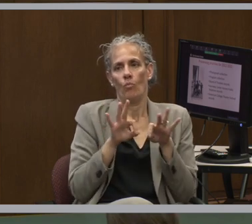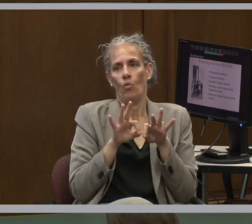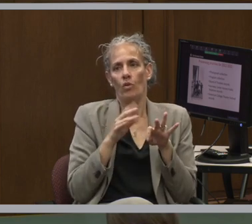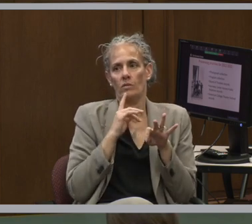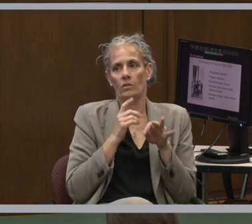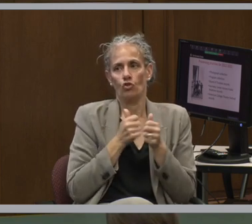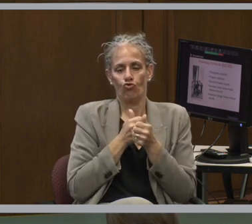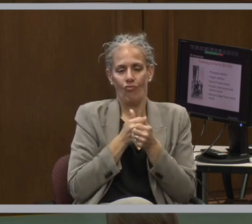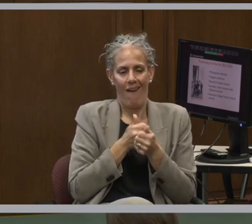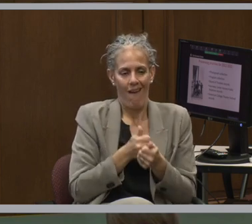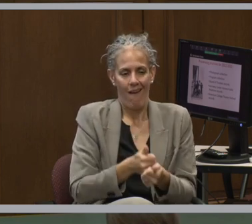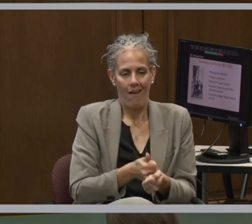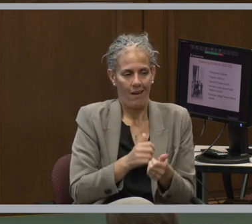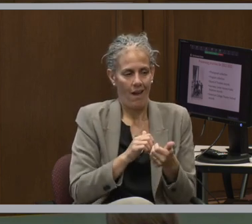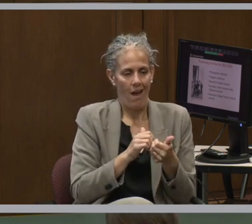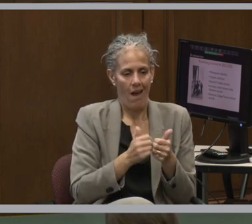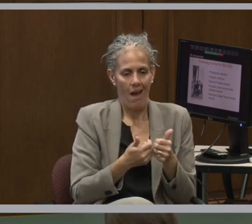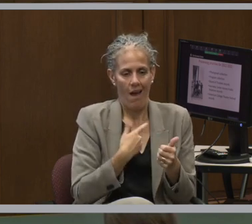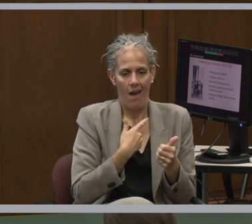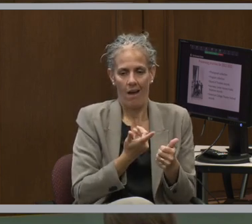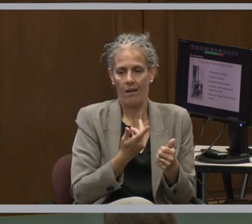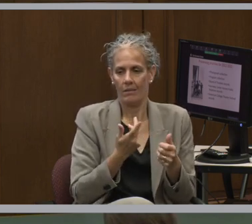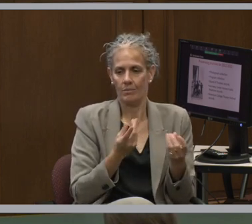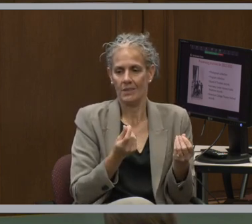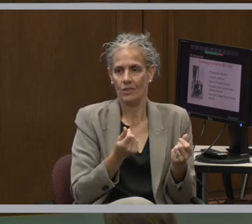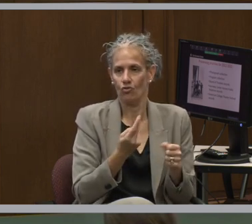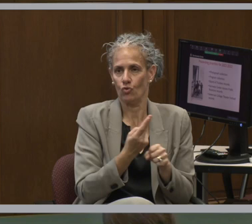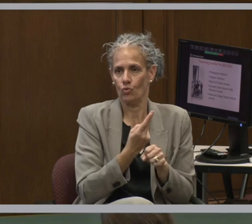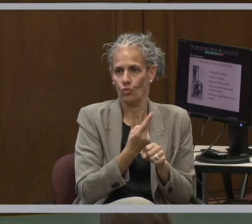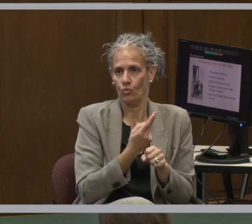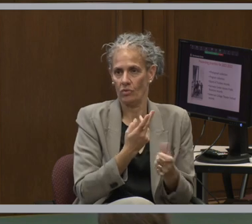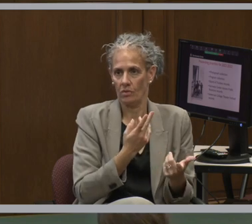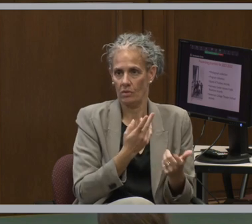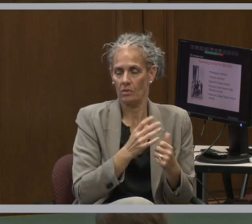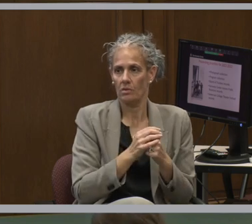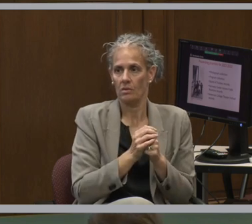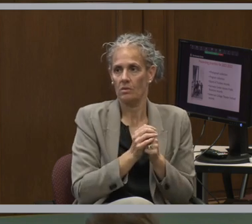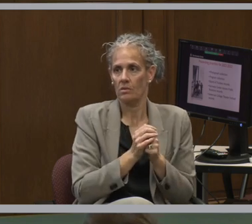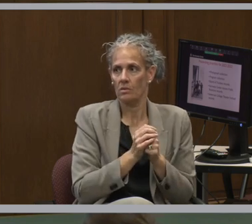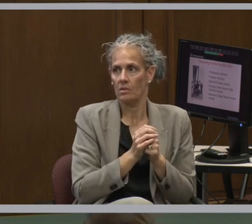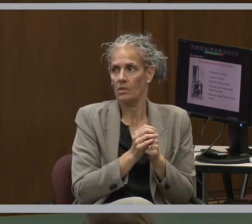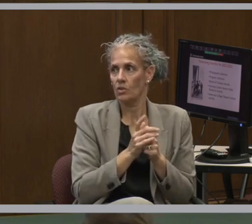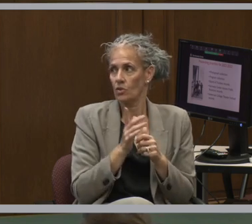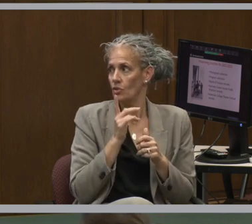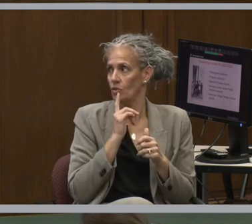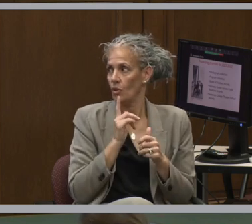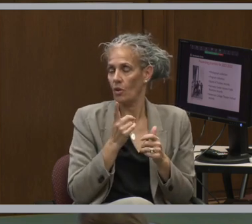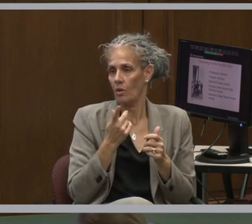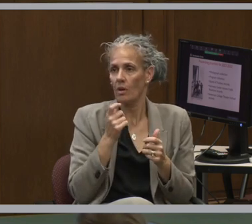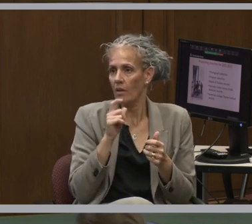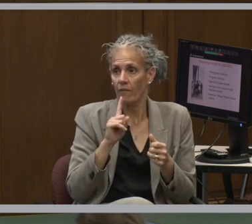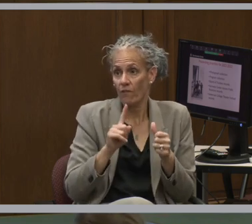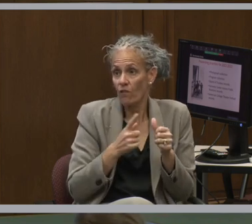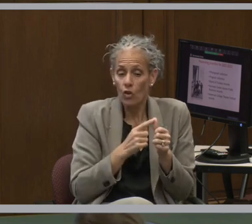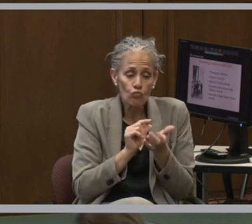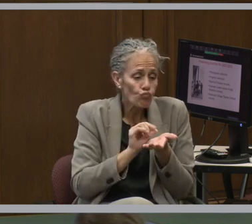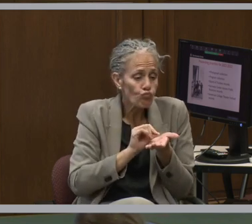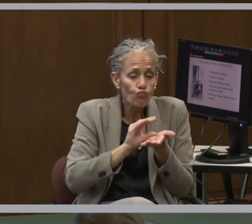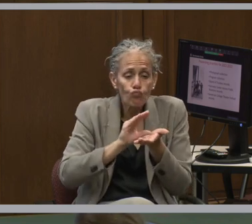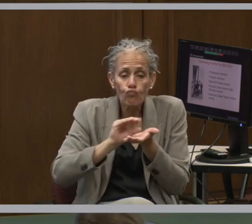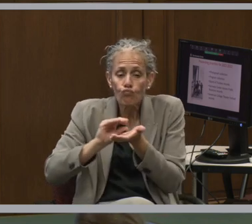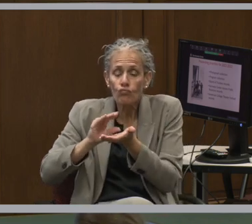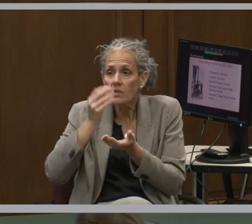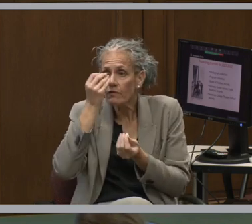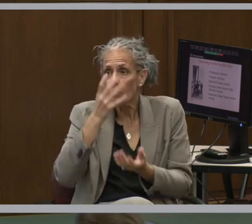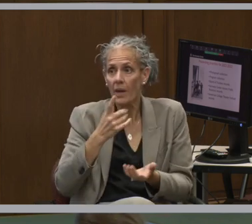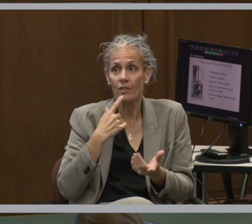how materials were getting used, even from the very start, even if we weren't at first seeing a huge volume. And what we